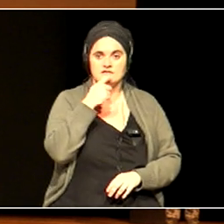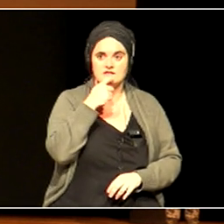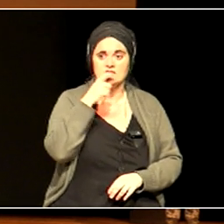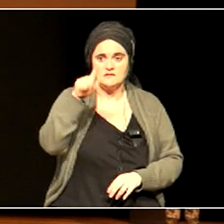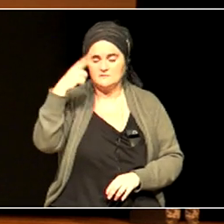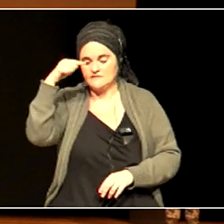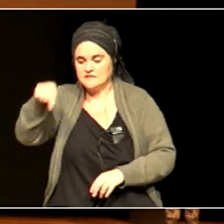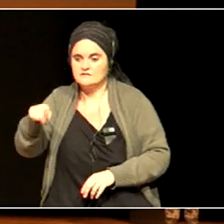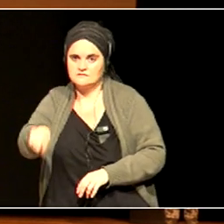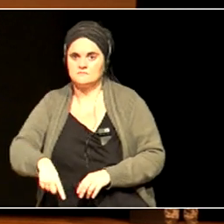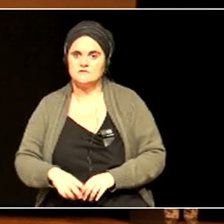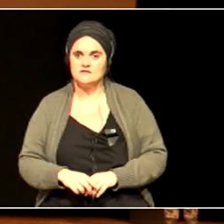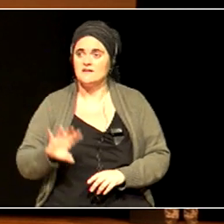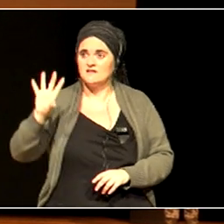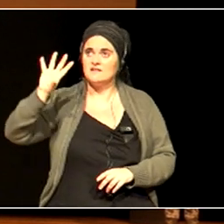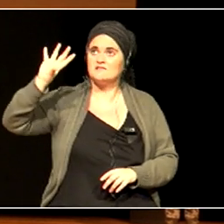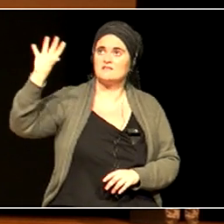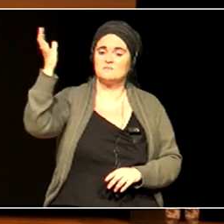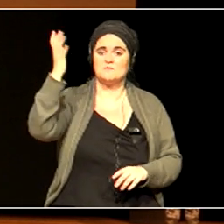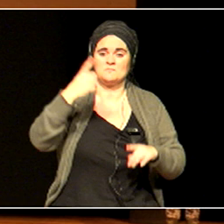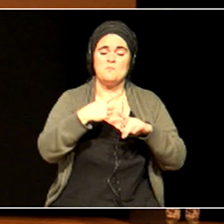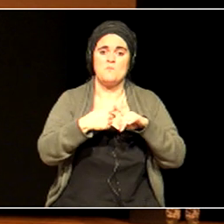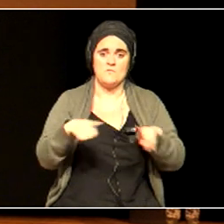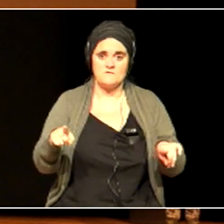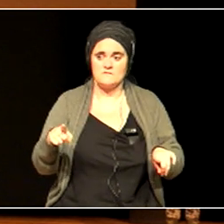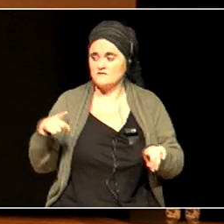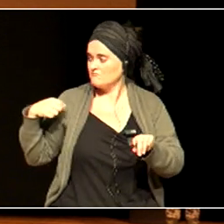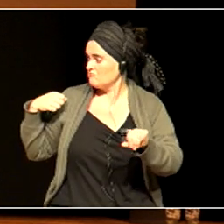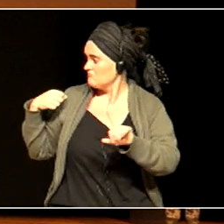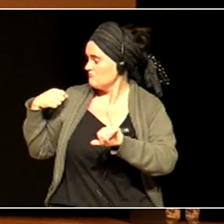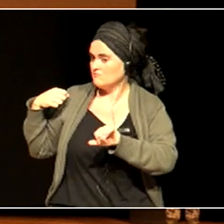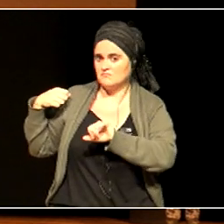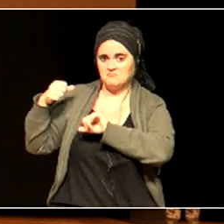we had the warmest winter day ever.